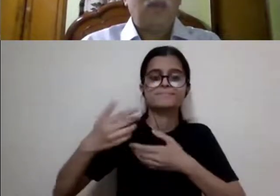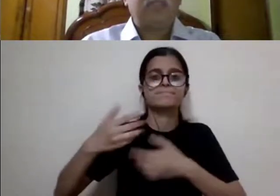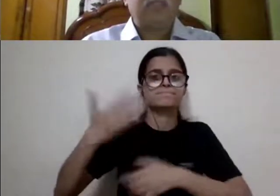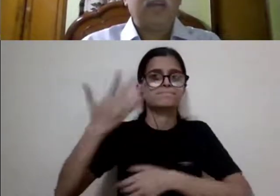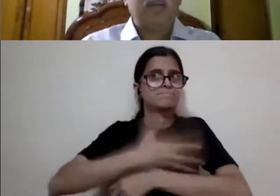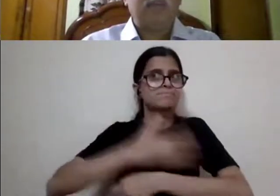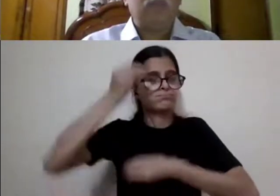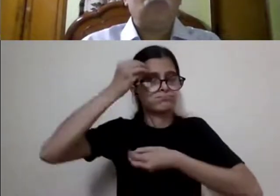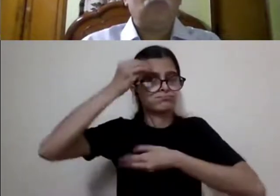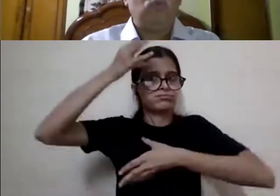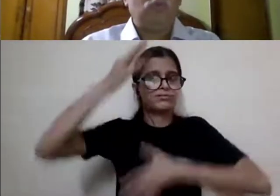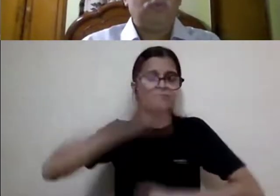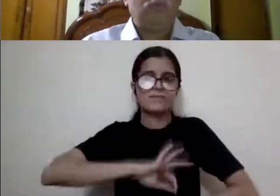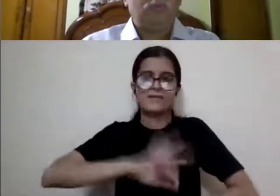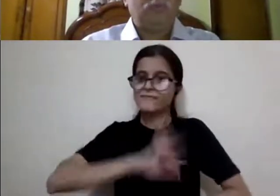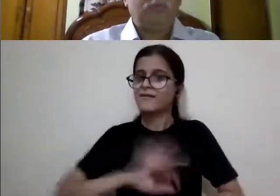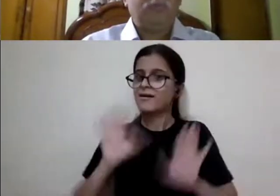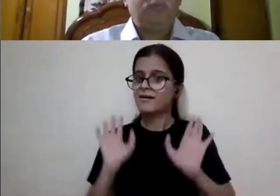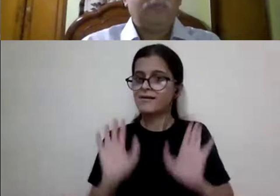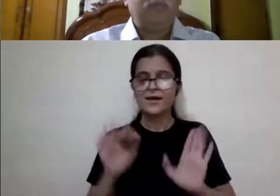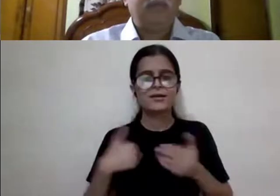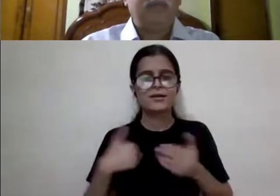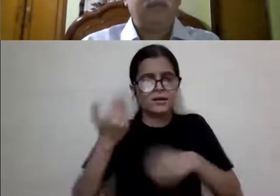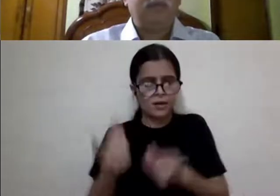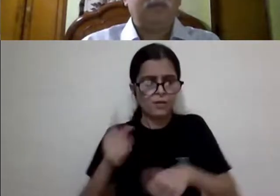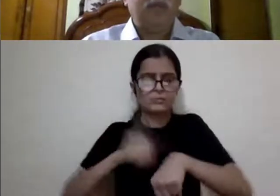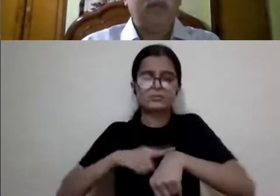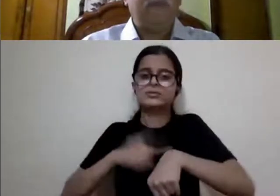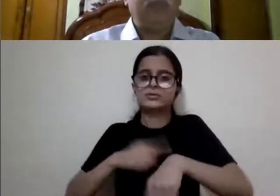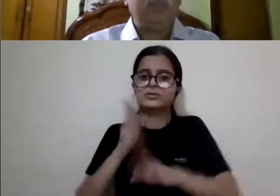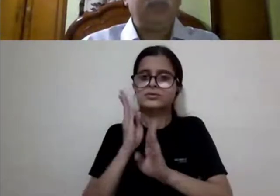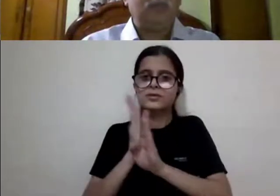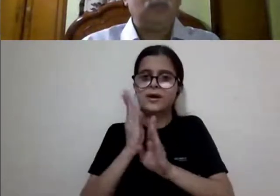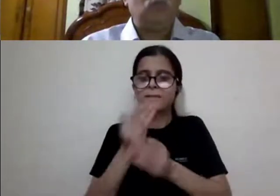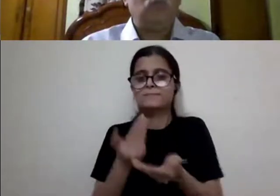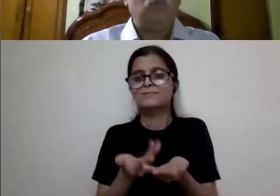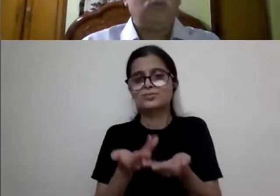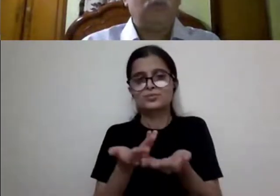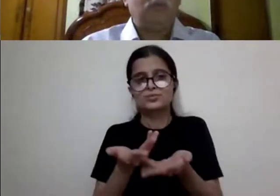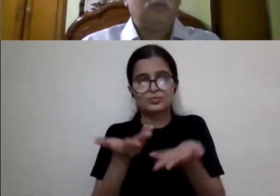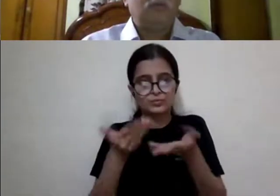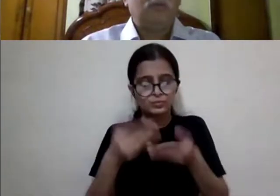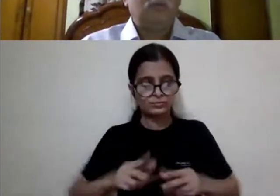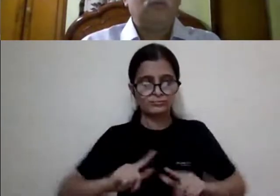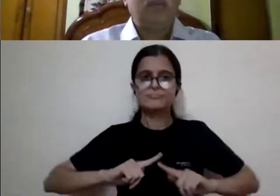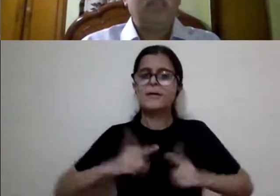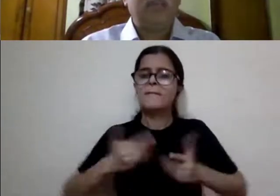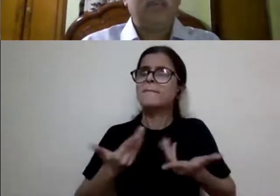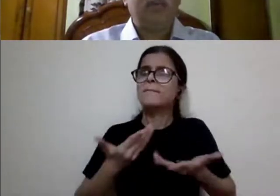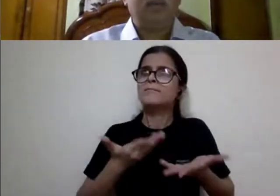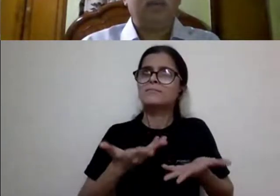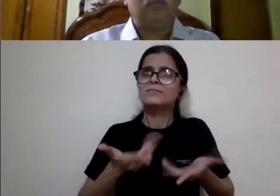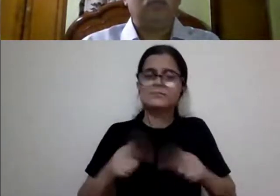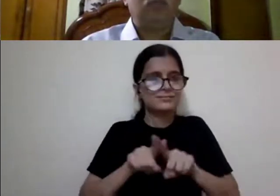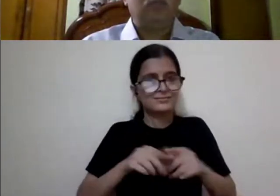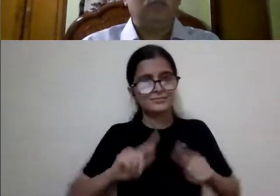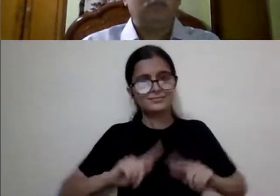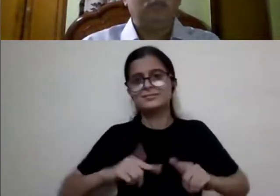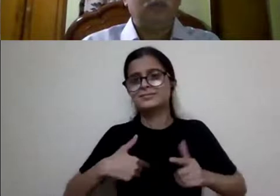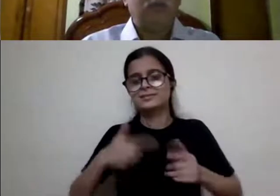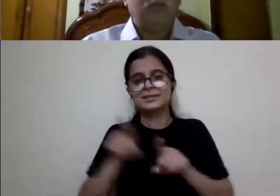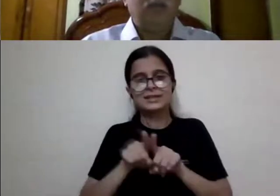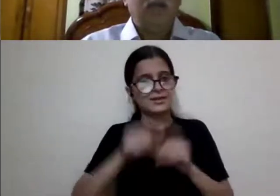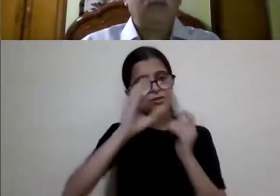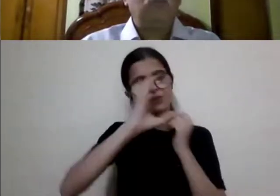Now it's time to bring everything to, should I say, a conclusion